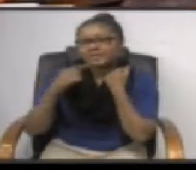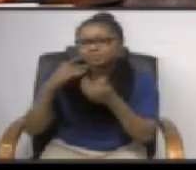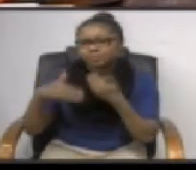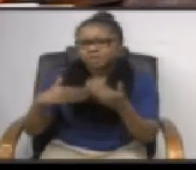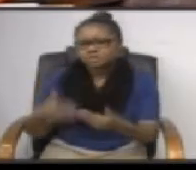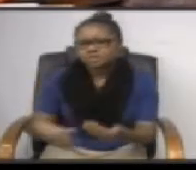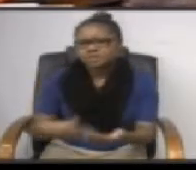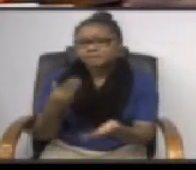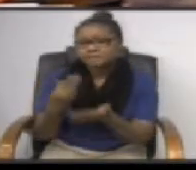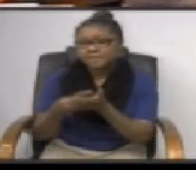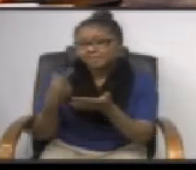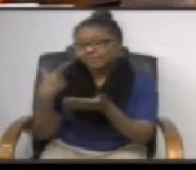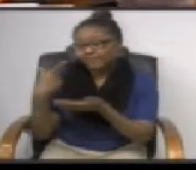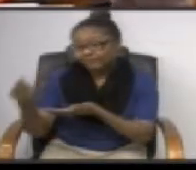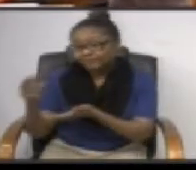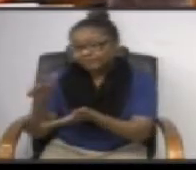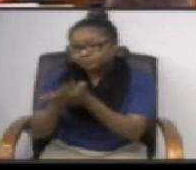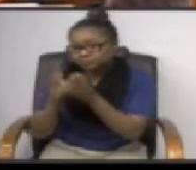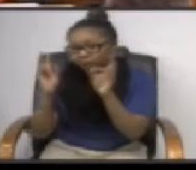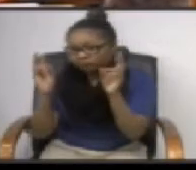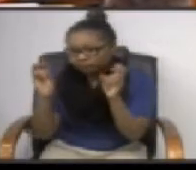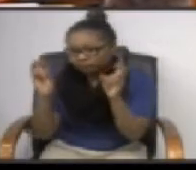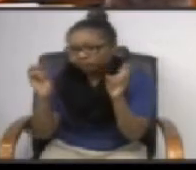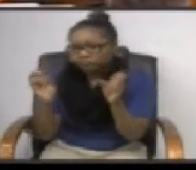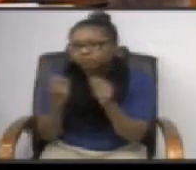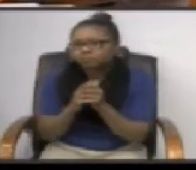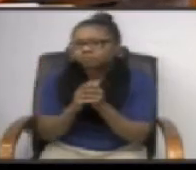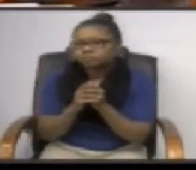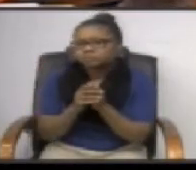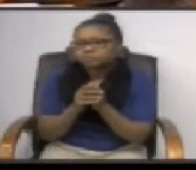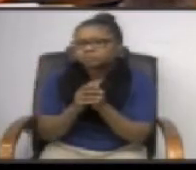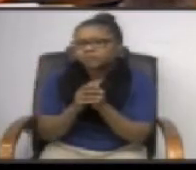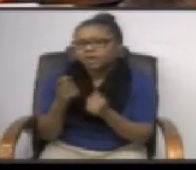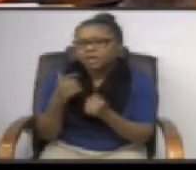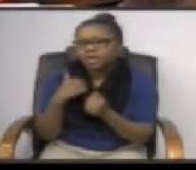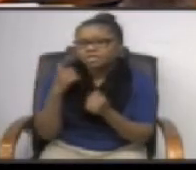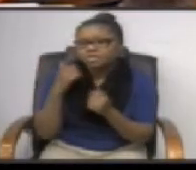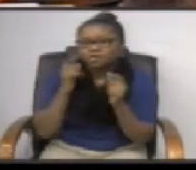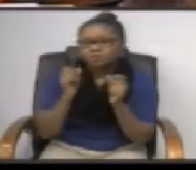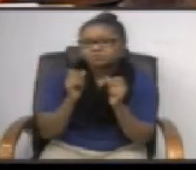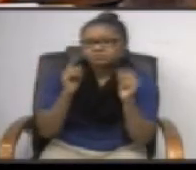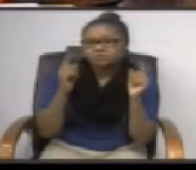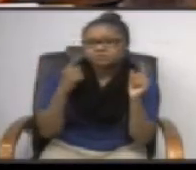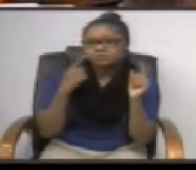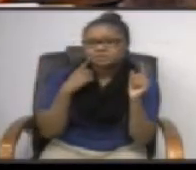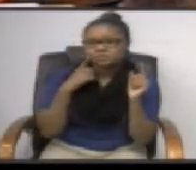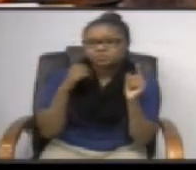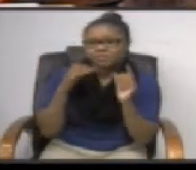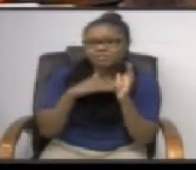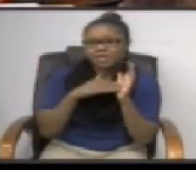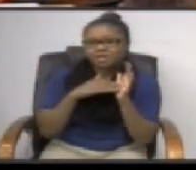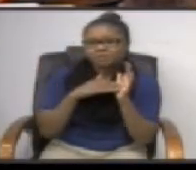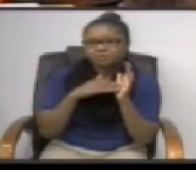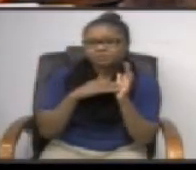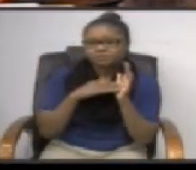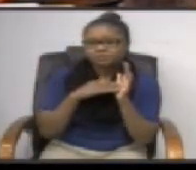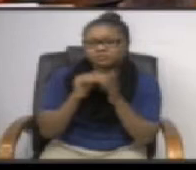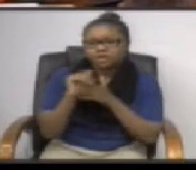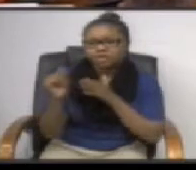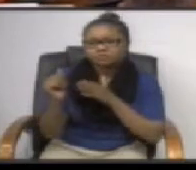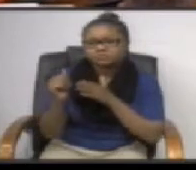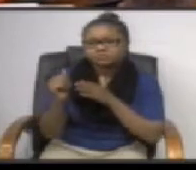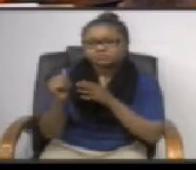money may go to the schools quote as well i think i was surprised find it was a thousand dollars a month leasing rights to it